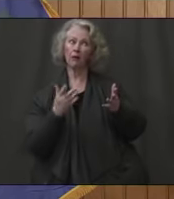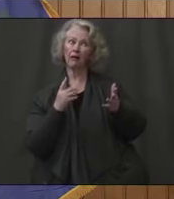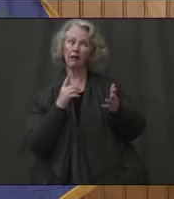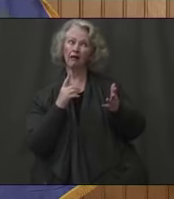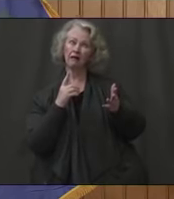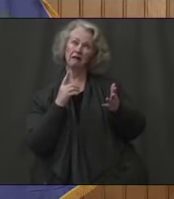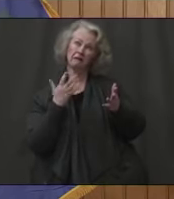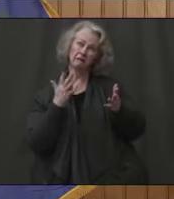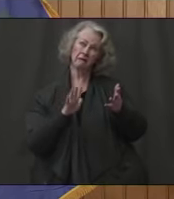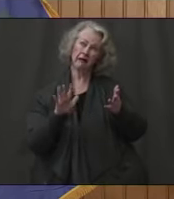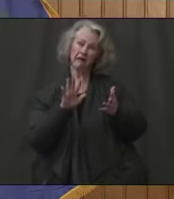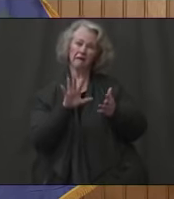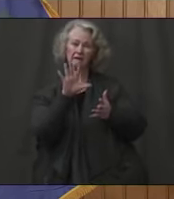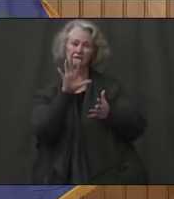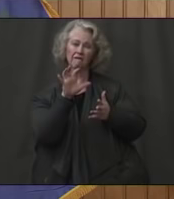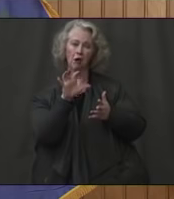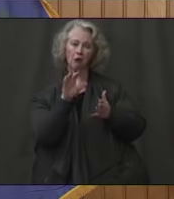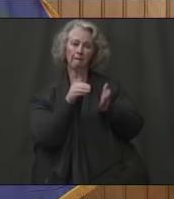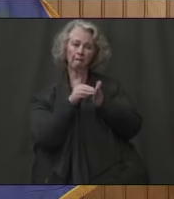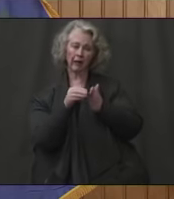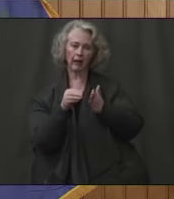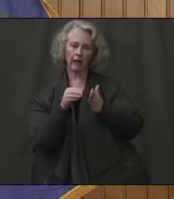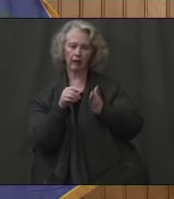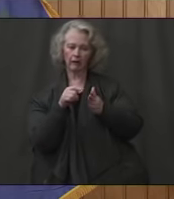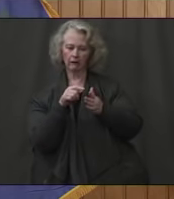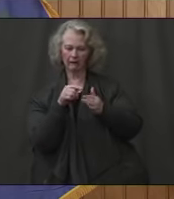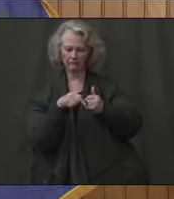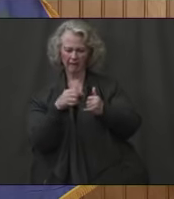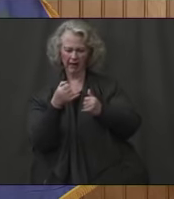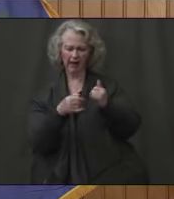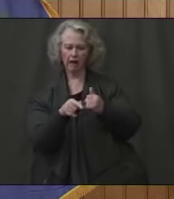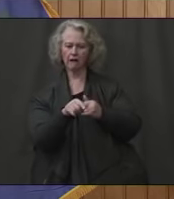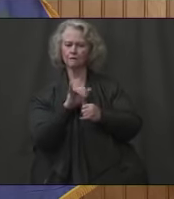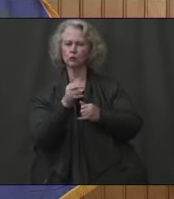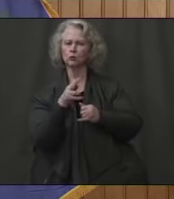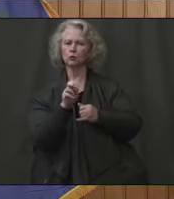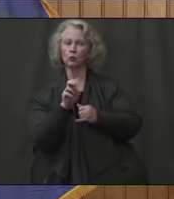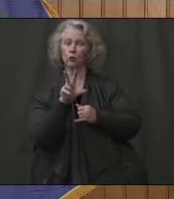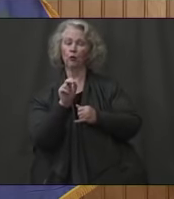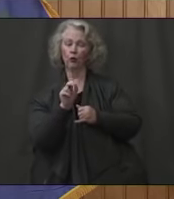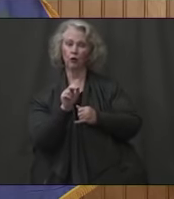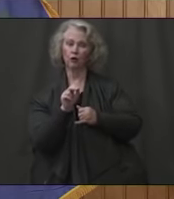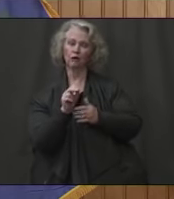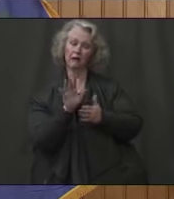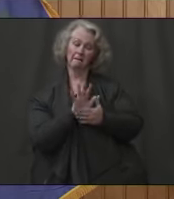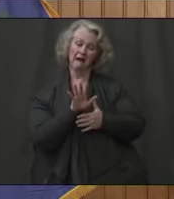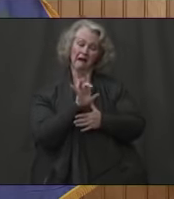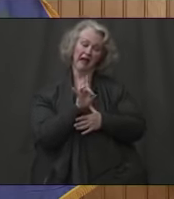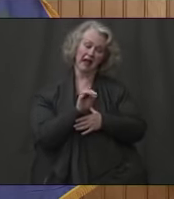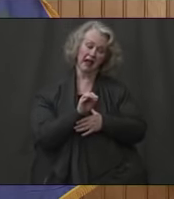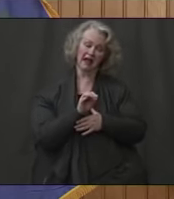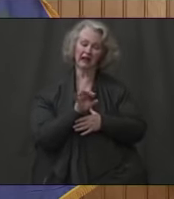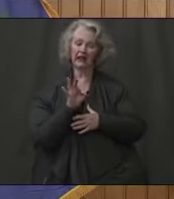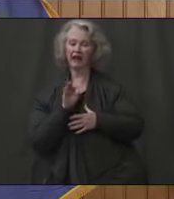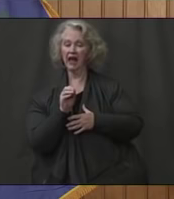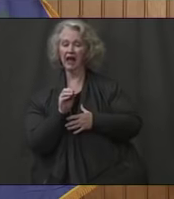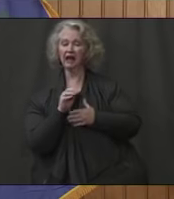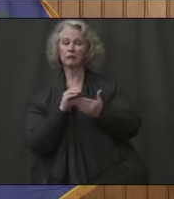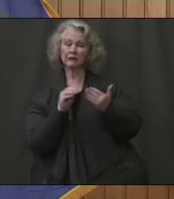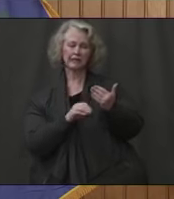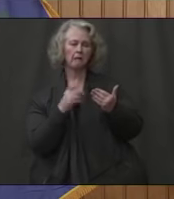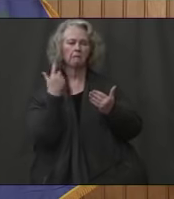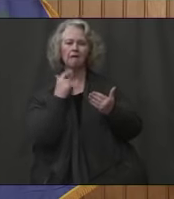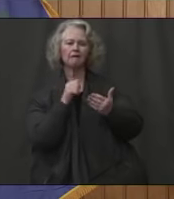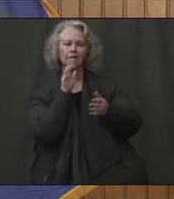the year that ends on June 30. Almost all of that, I know 80, 90 percent of that is related to income tax and